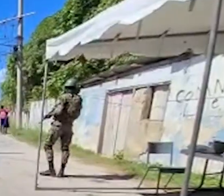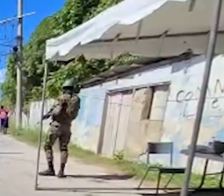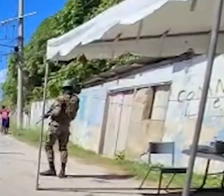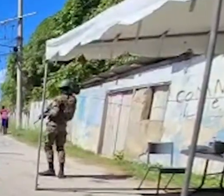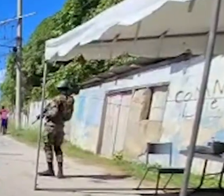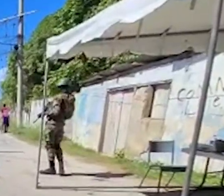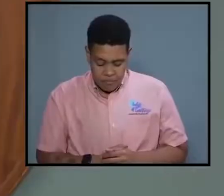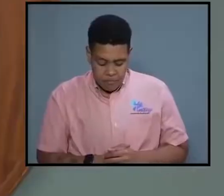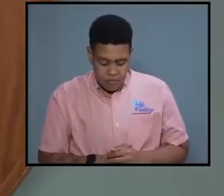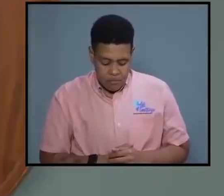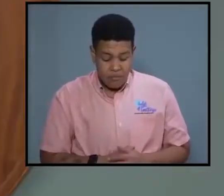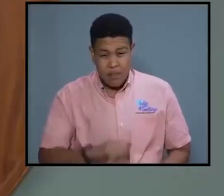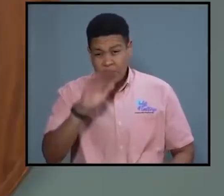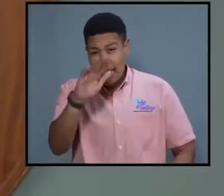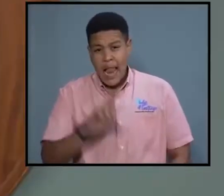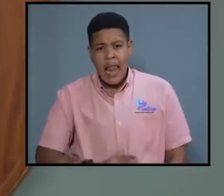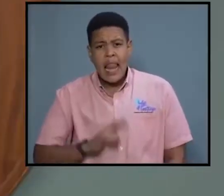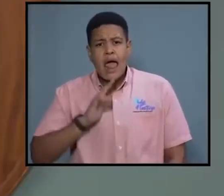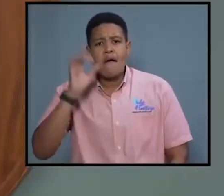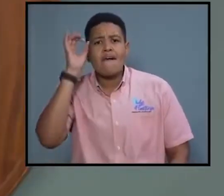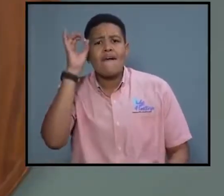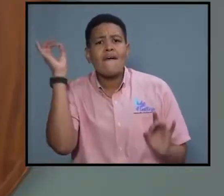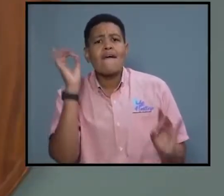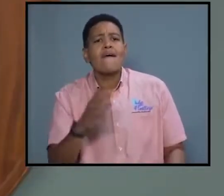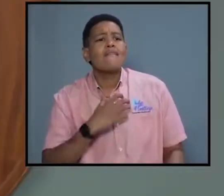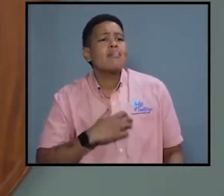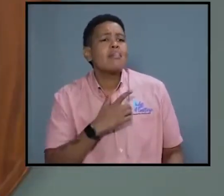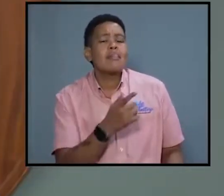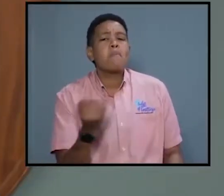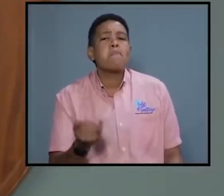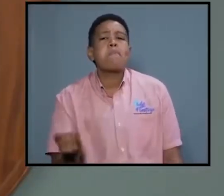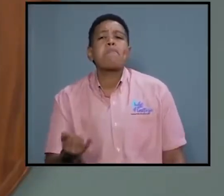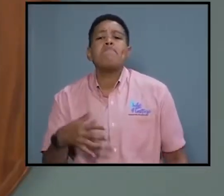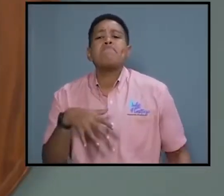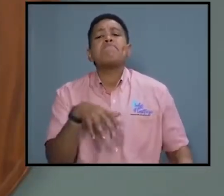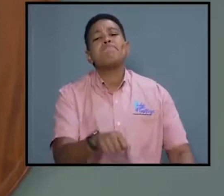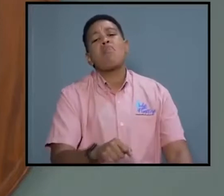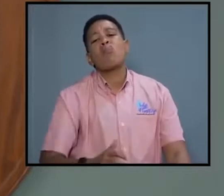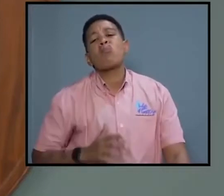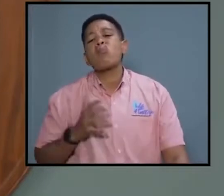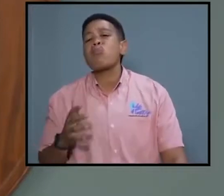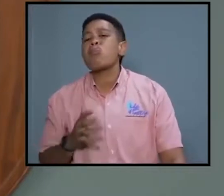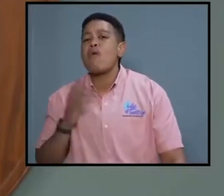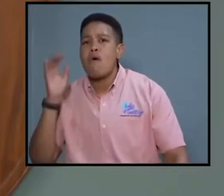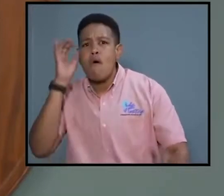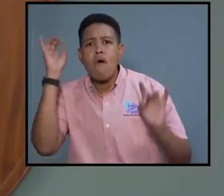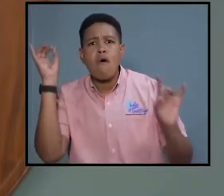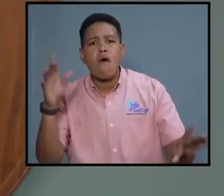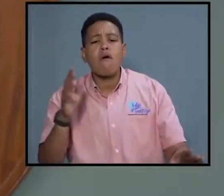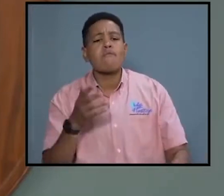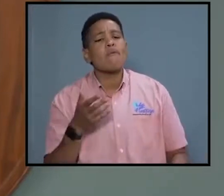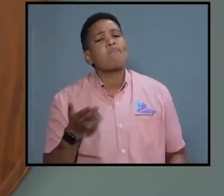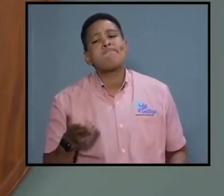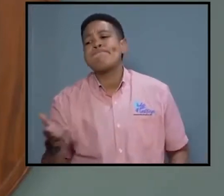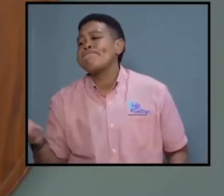have been imperiled by criminals inflicting terror on the community.